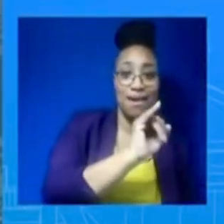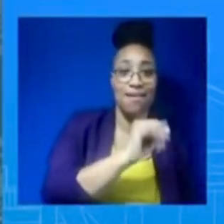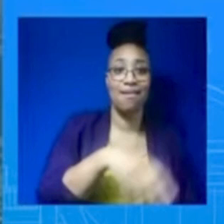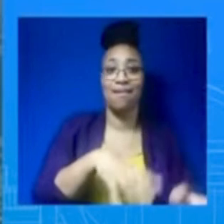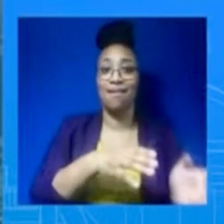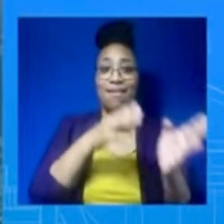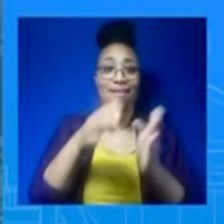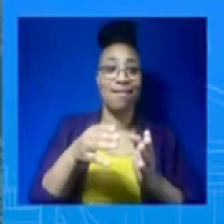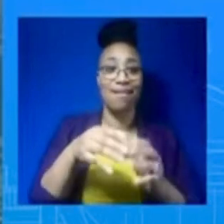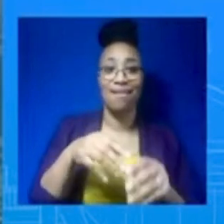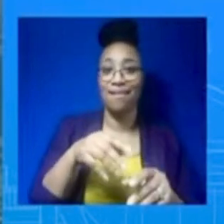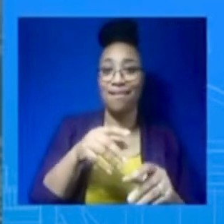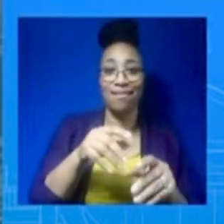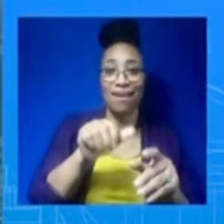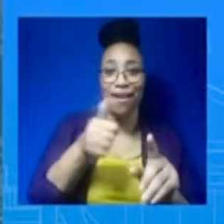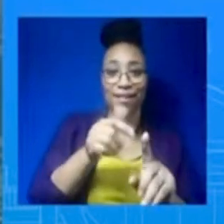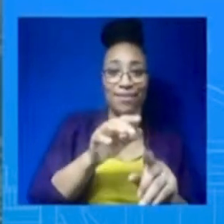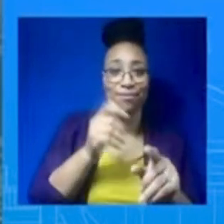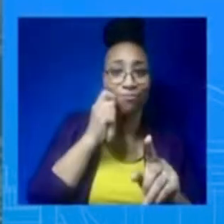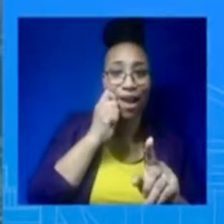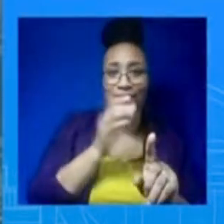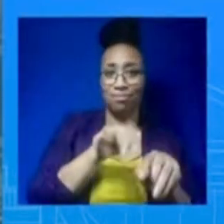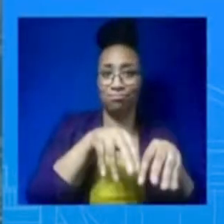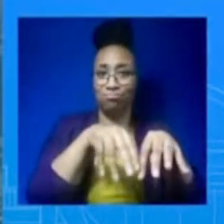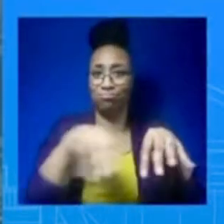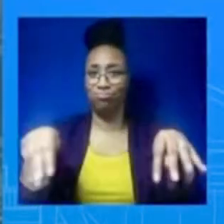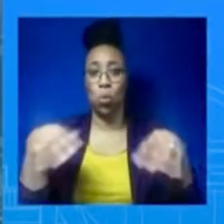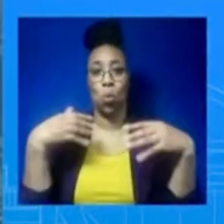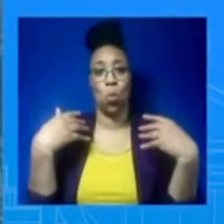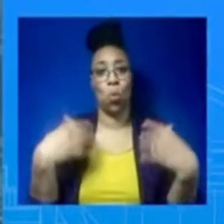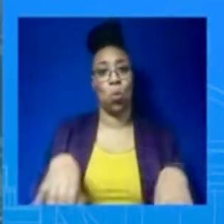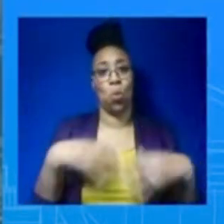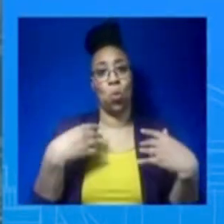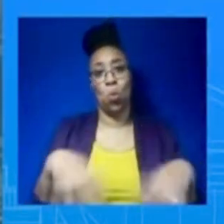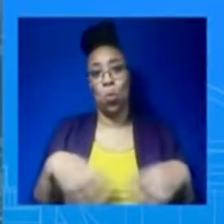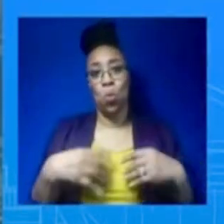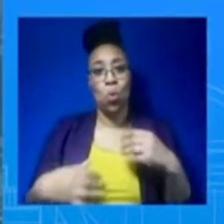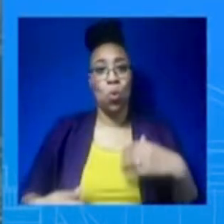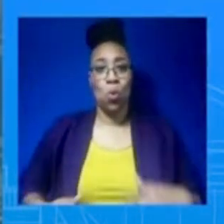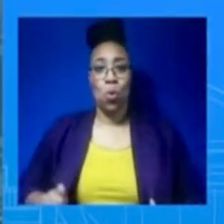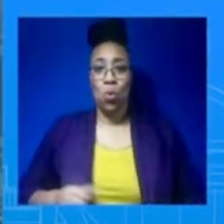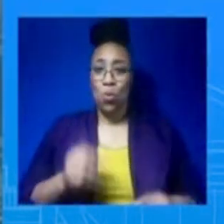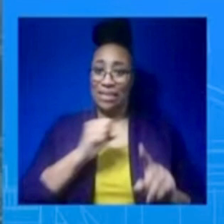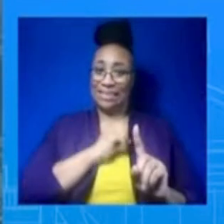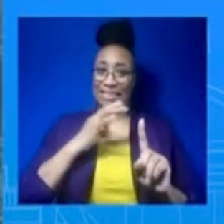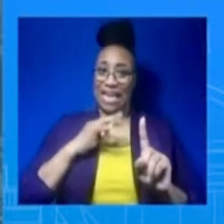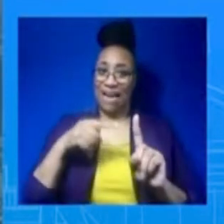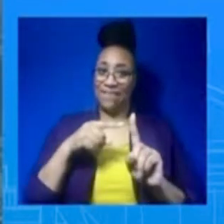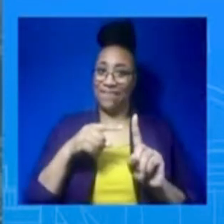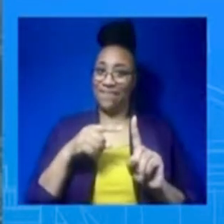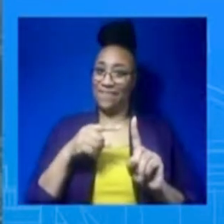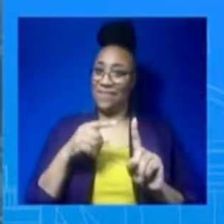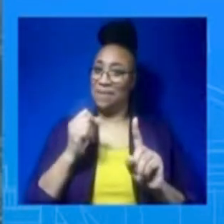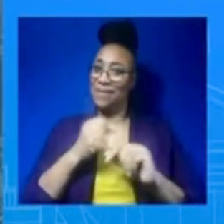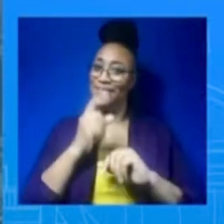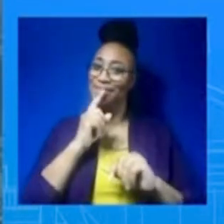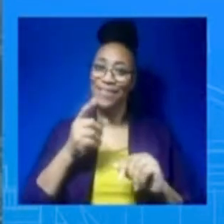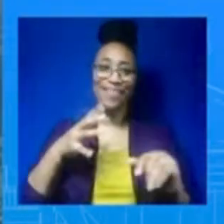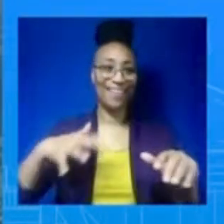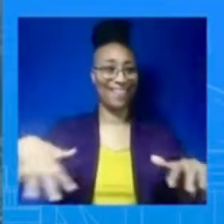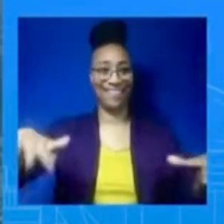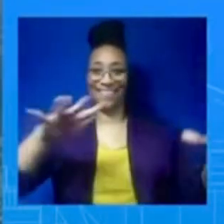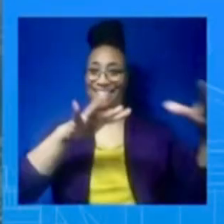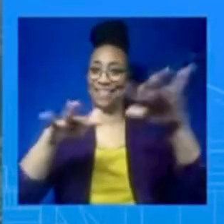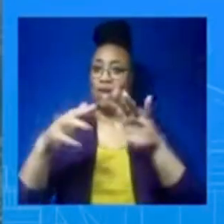make sure that he has an administration that looks like the country, and that is incredibly diverse and historically diverse.